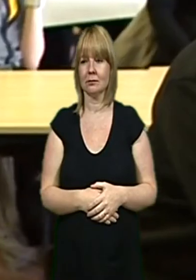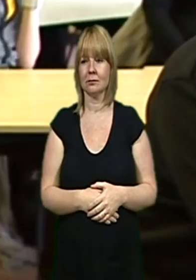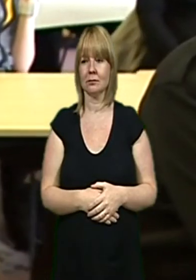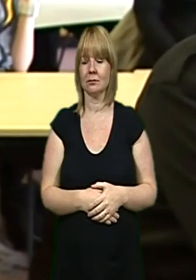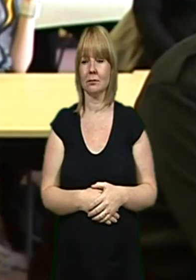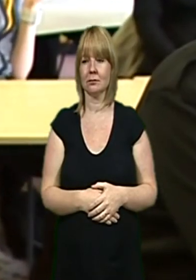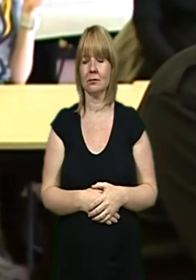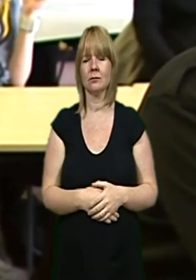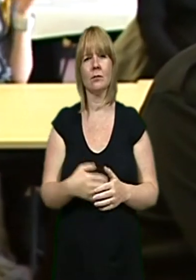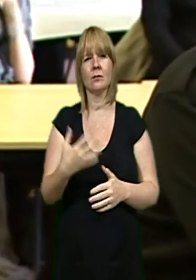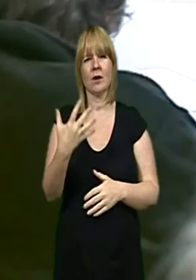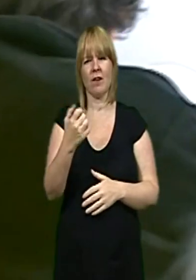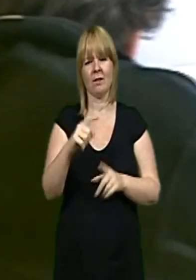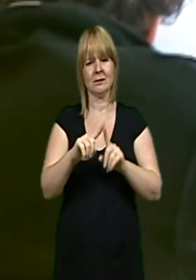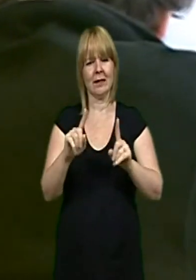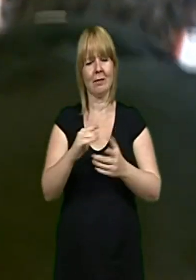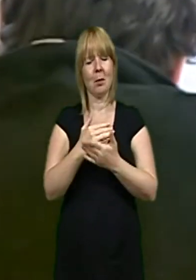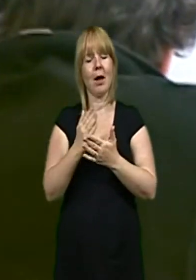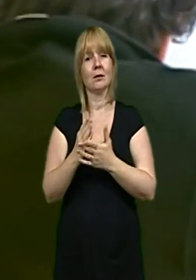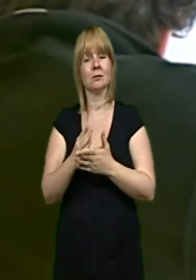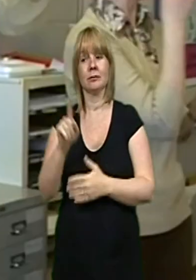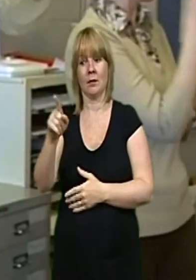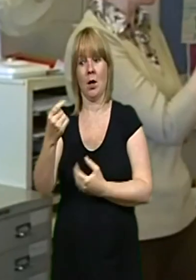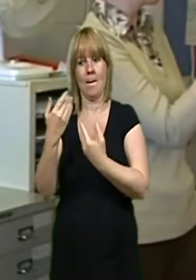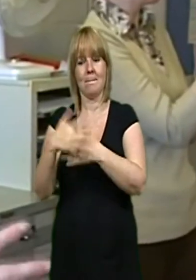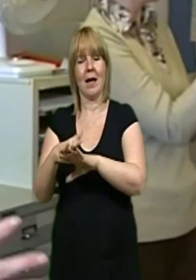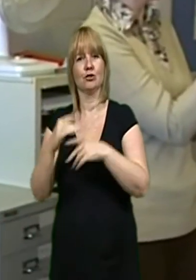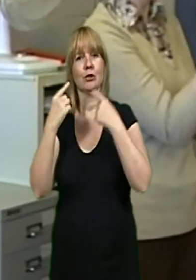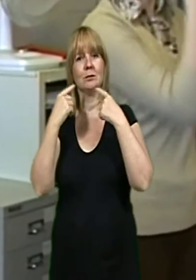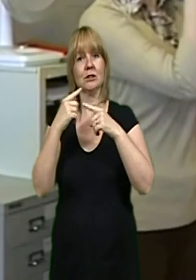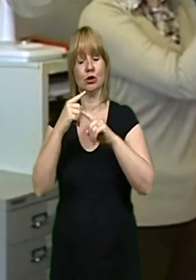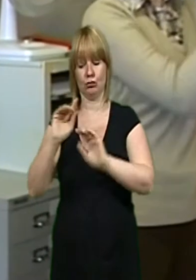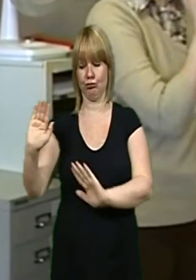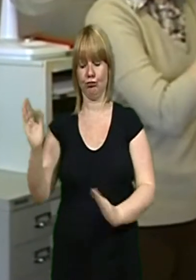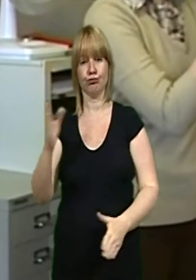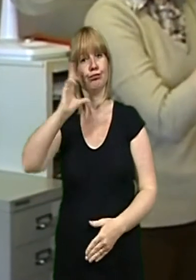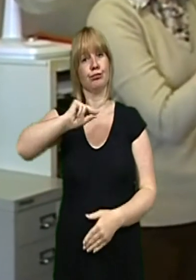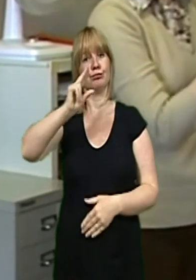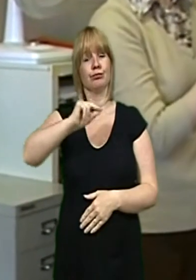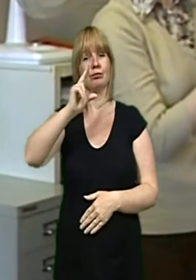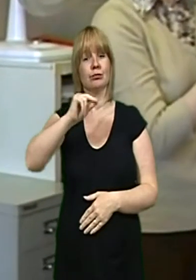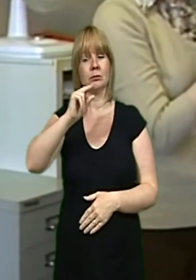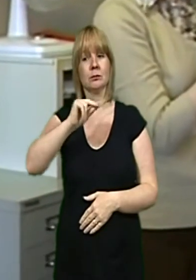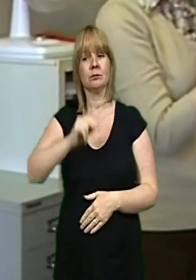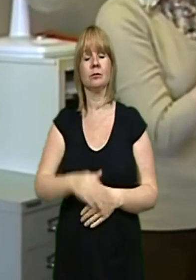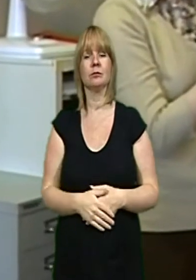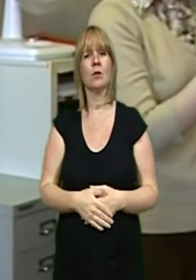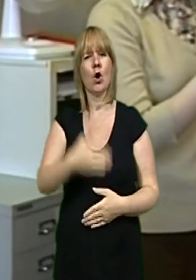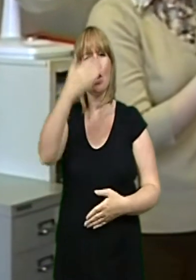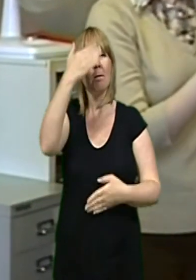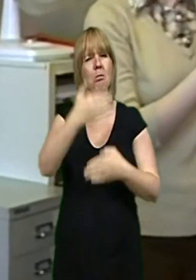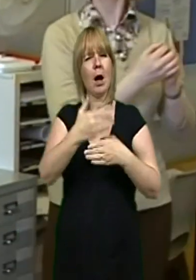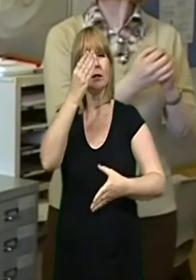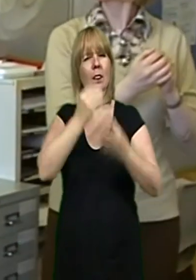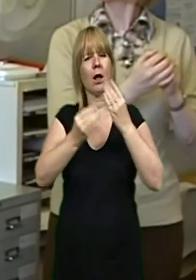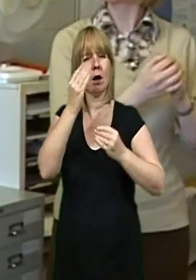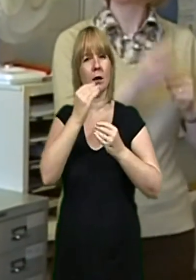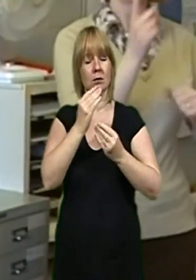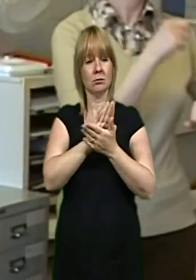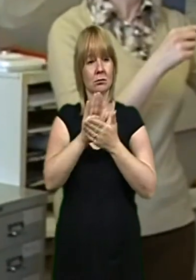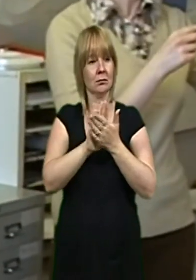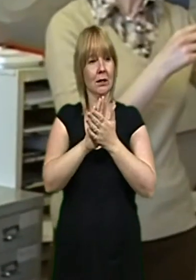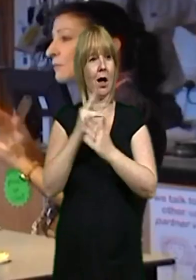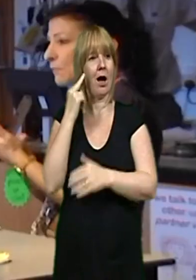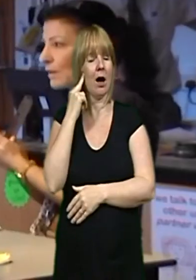The mainstream teacher delivers the lesson to the class. Barriers to learning which are caused by the hearing loss